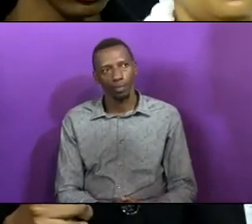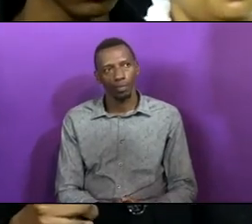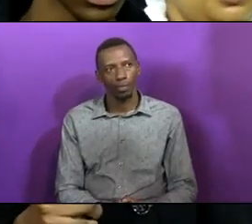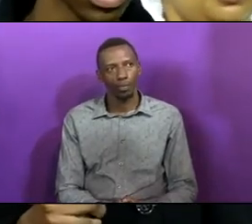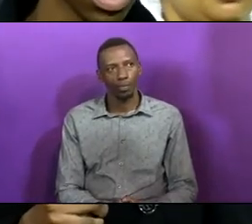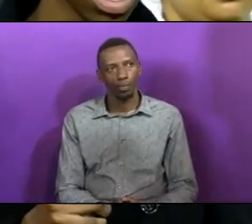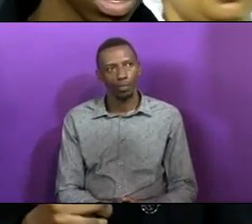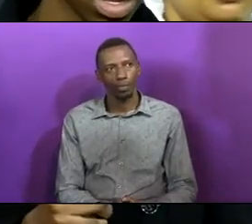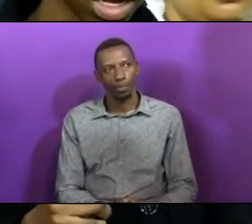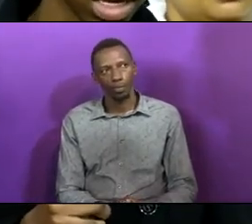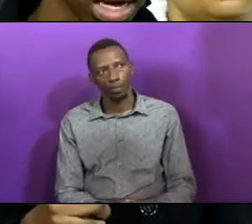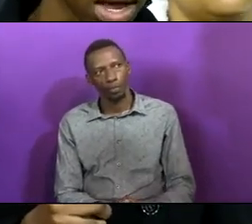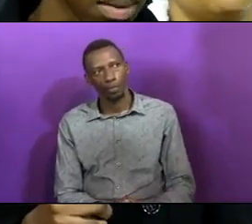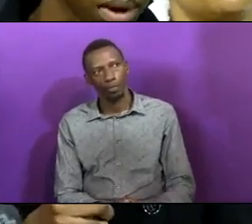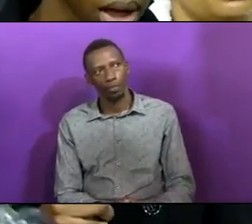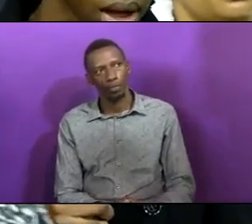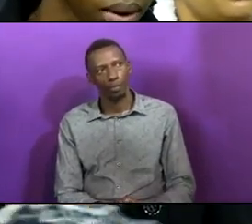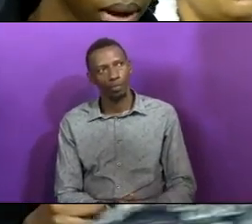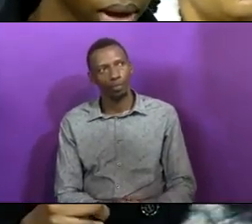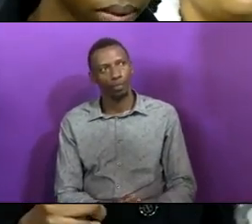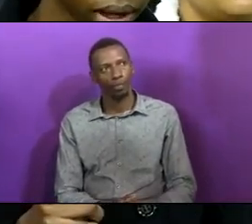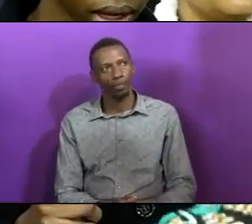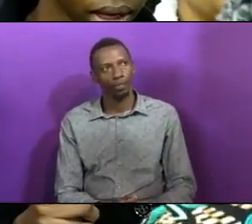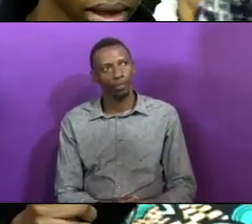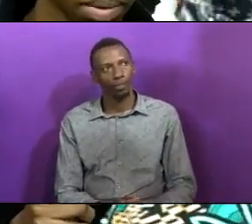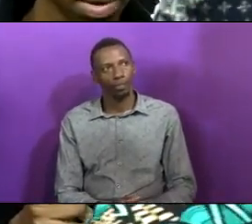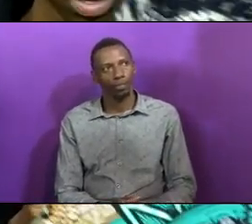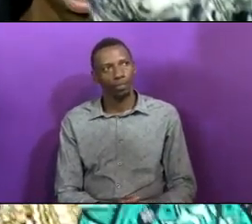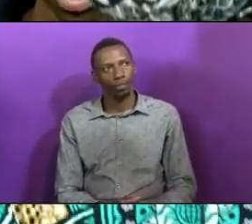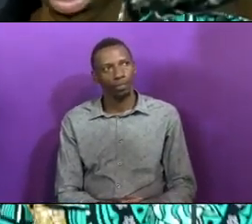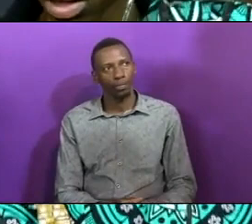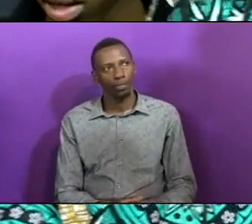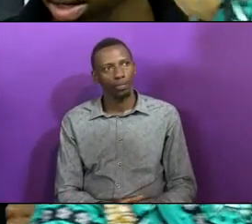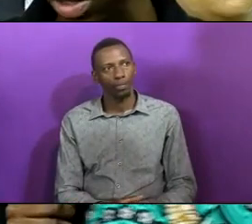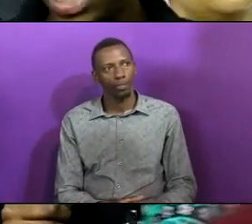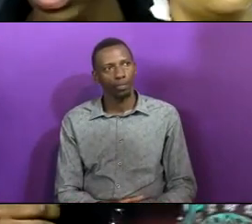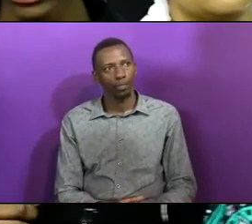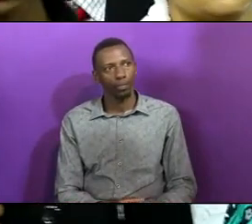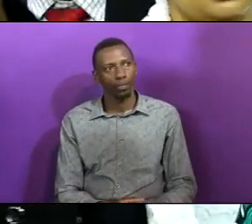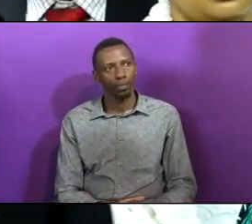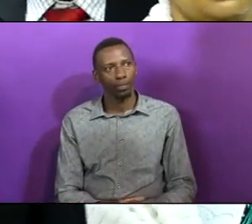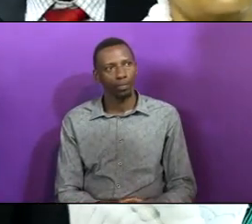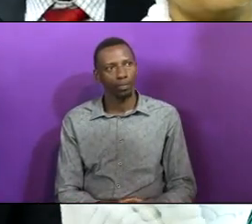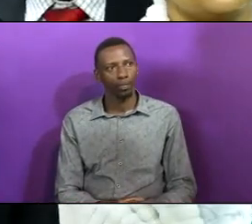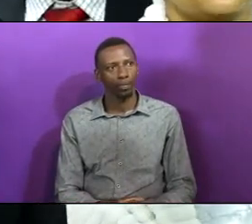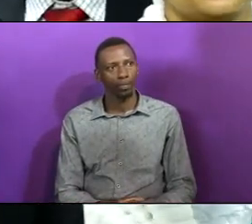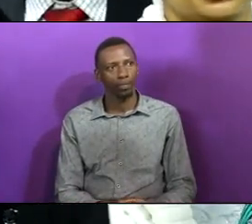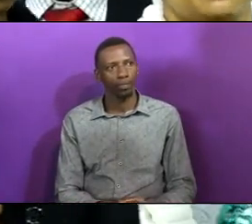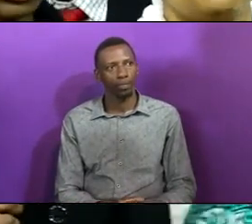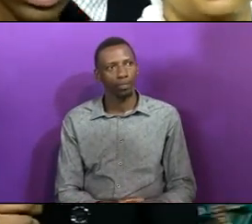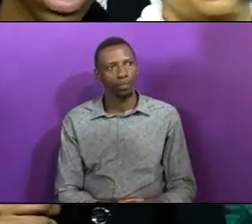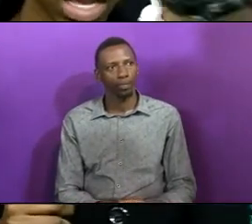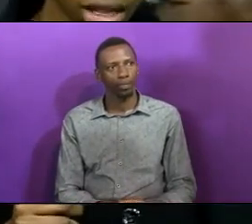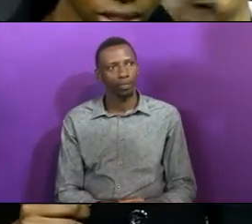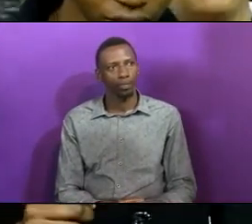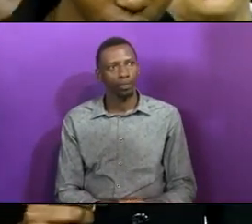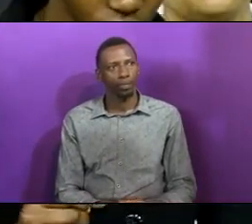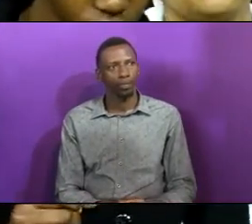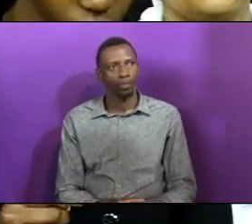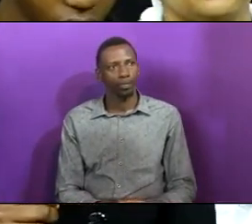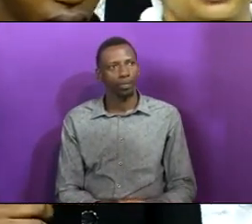in the blood. Power in the blood. Come for a